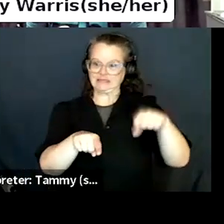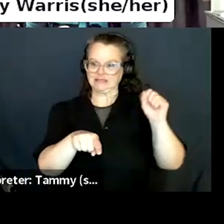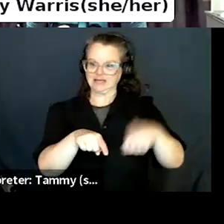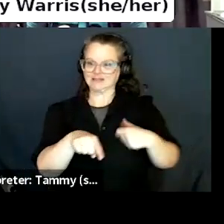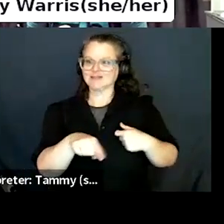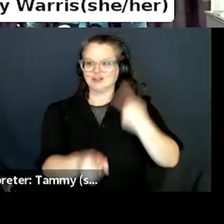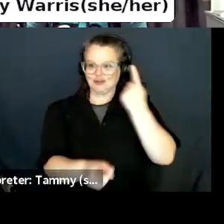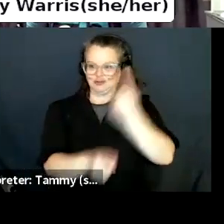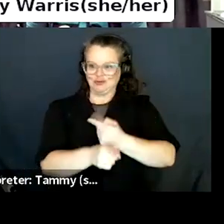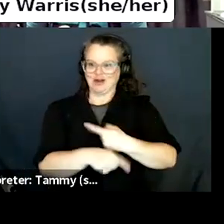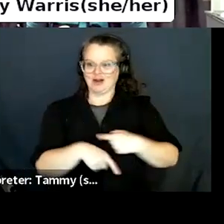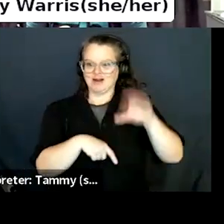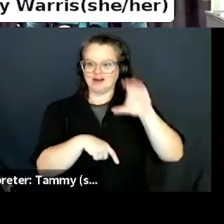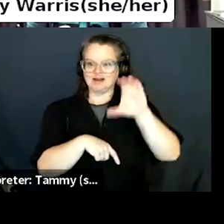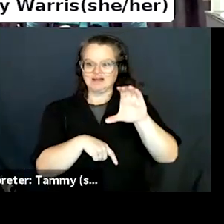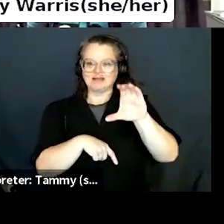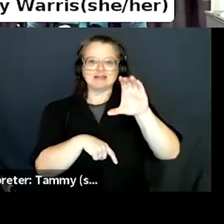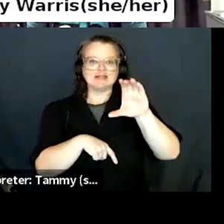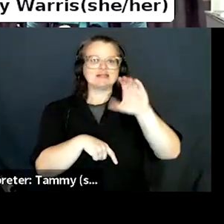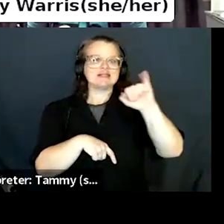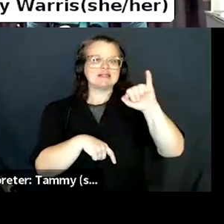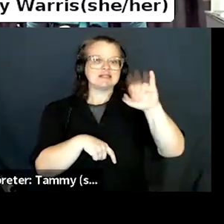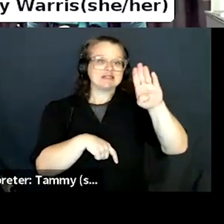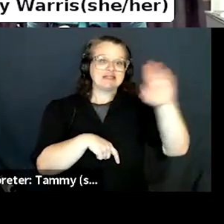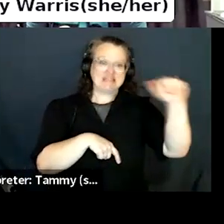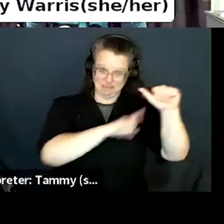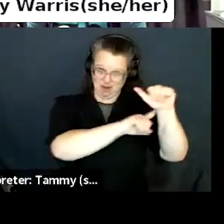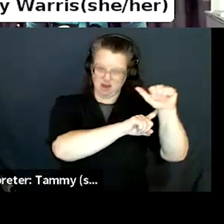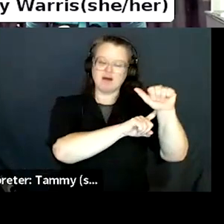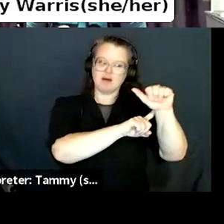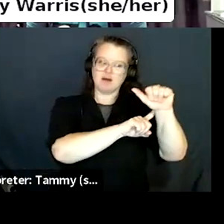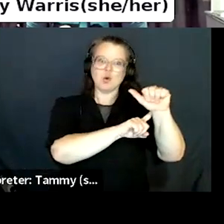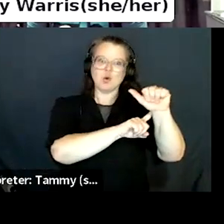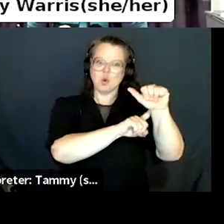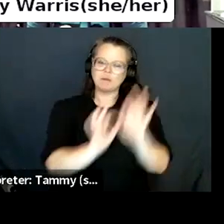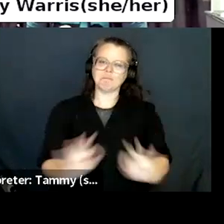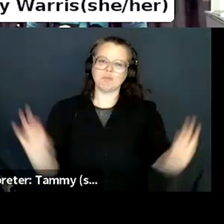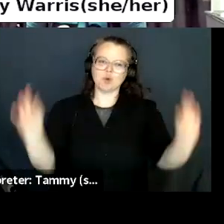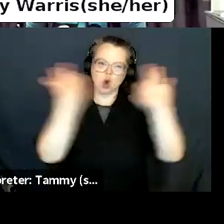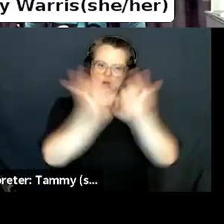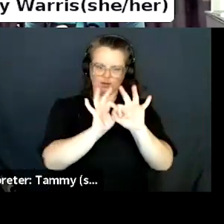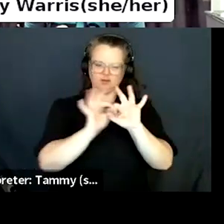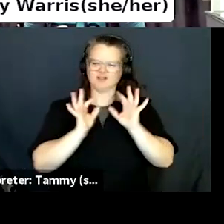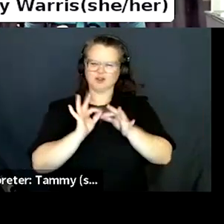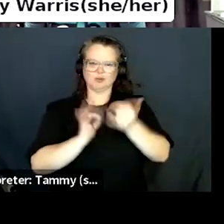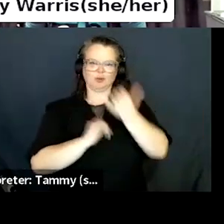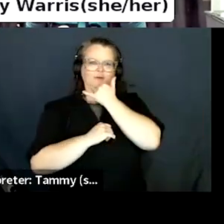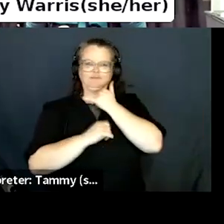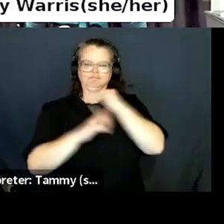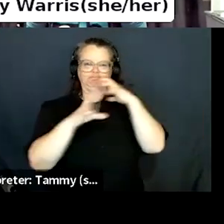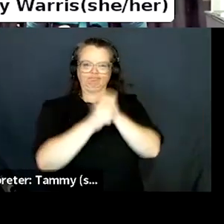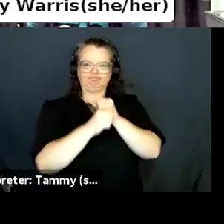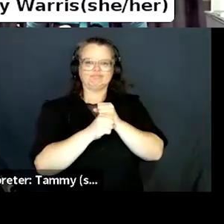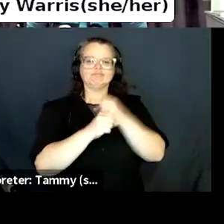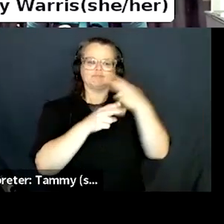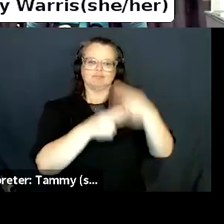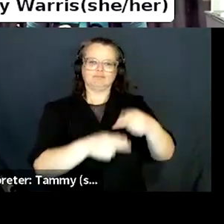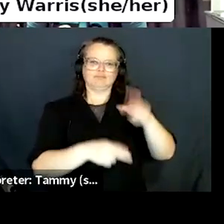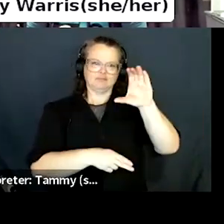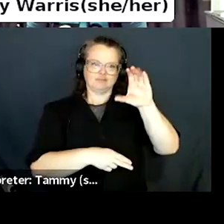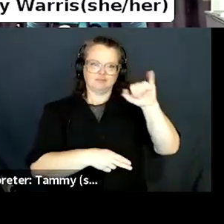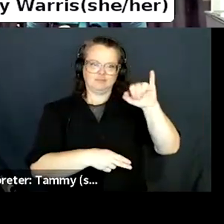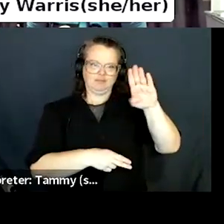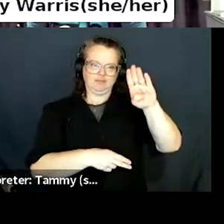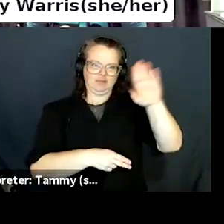of webinars much like this one, uh, before opening my store. And there was a couple things specifically